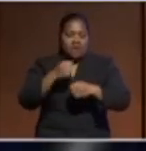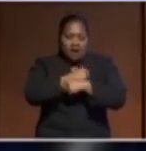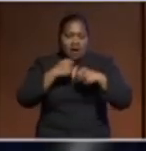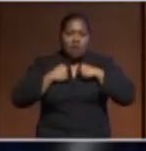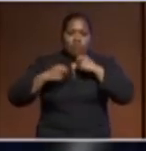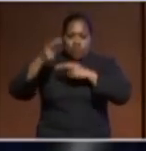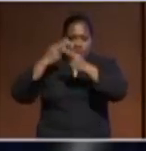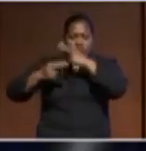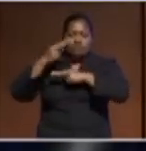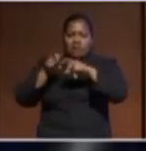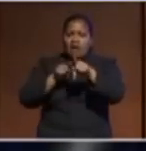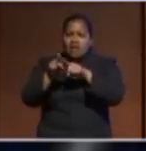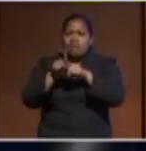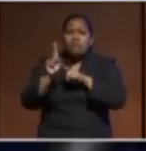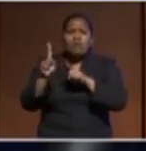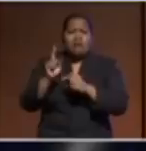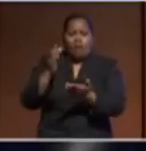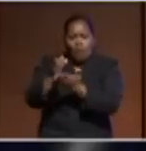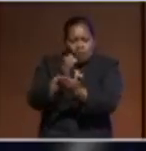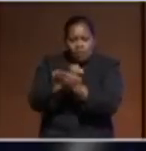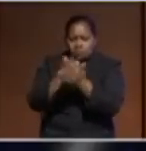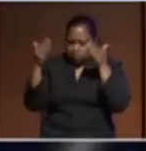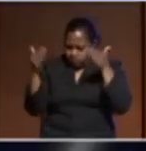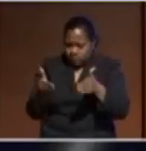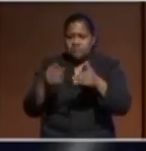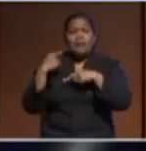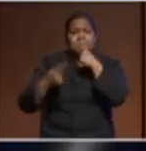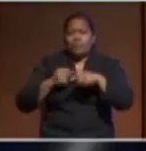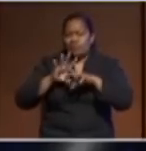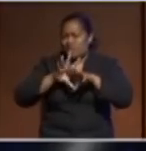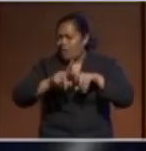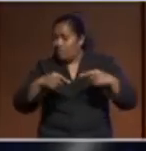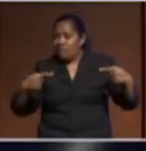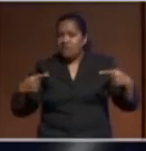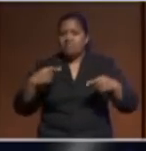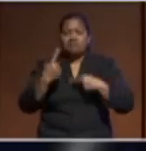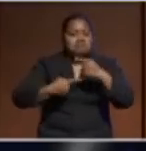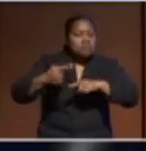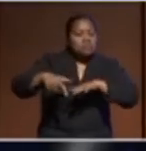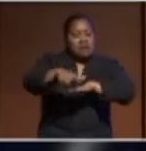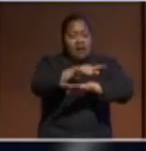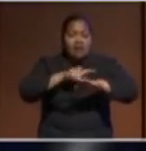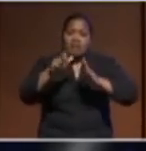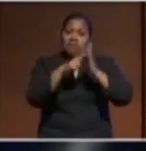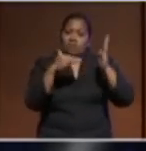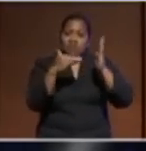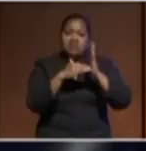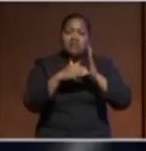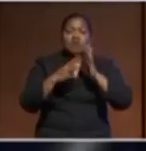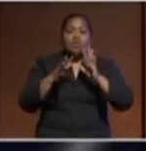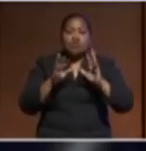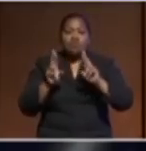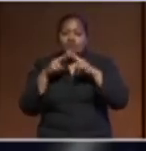course, locally about everything from the land wars in New Zealand, the relationship between